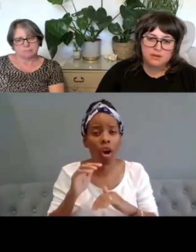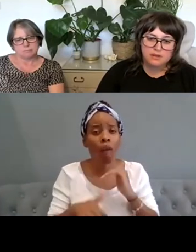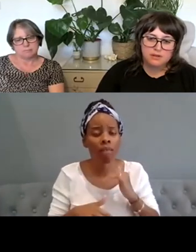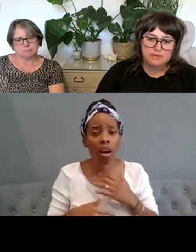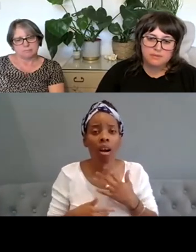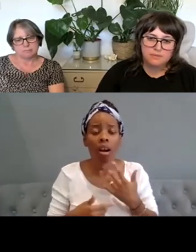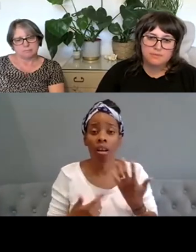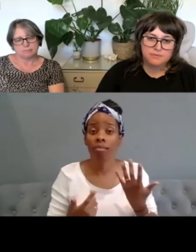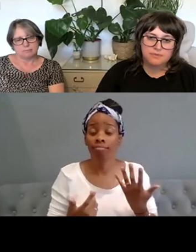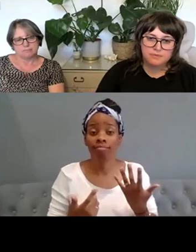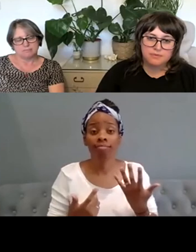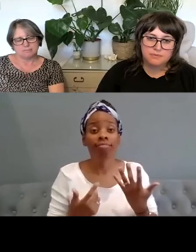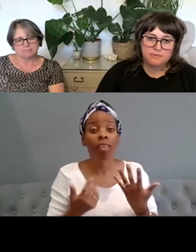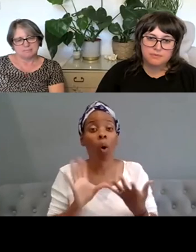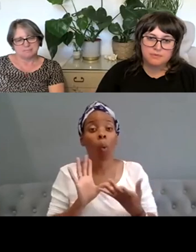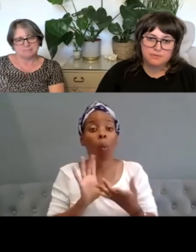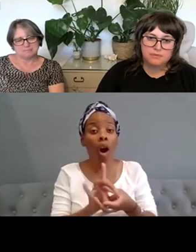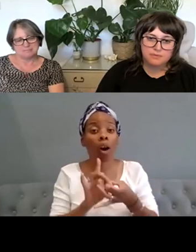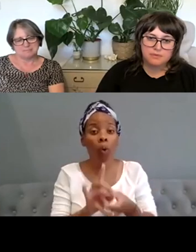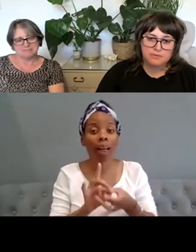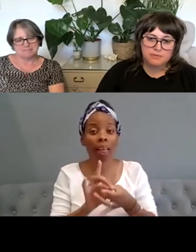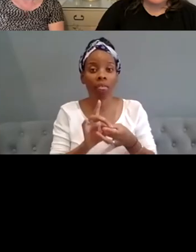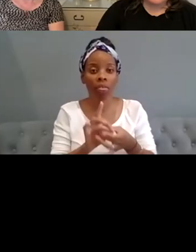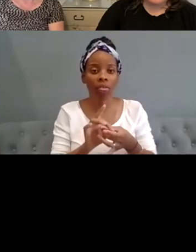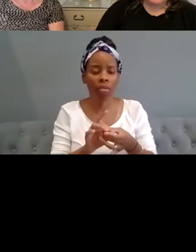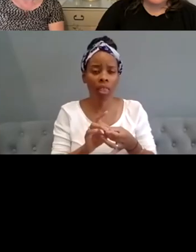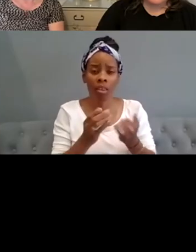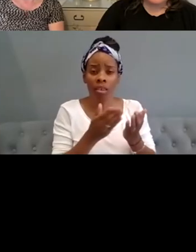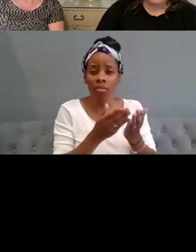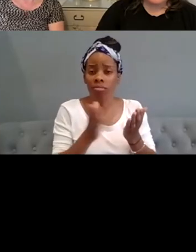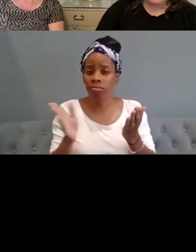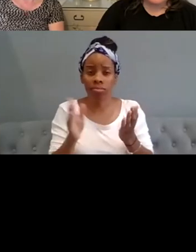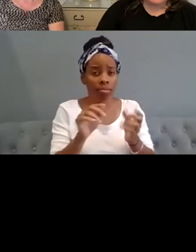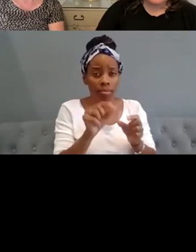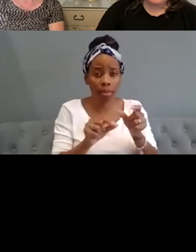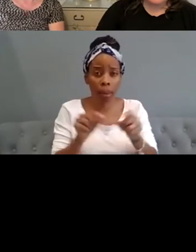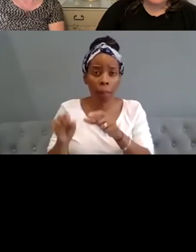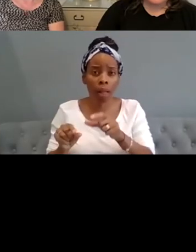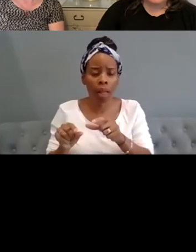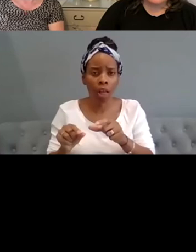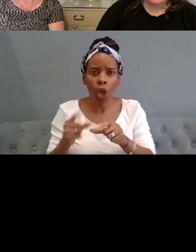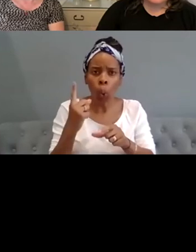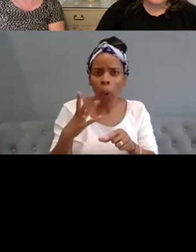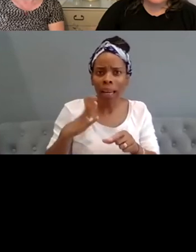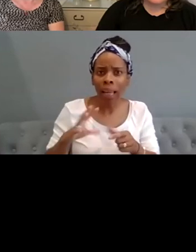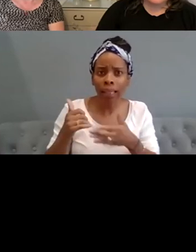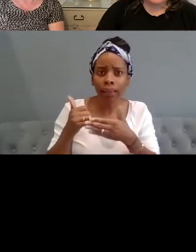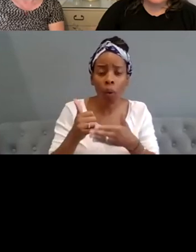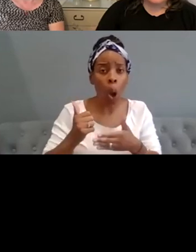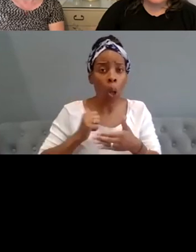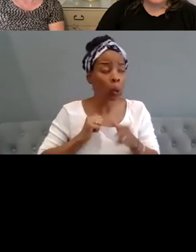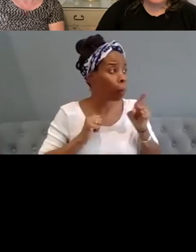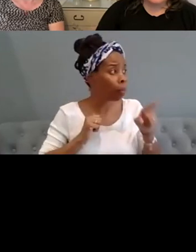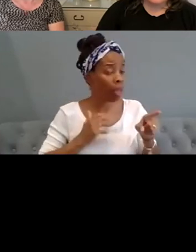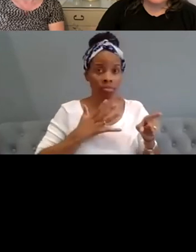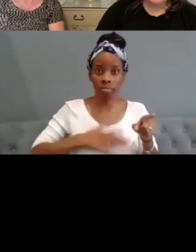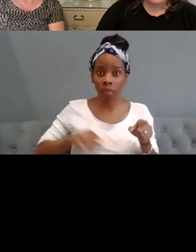come when you work um across neurologies in who needs the most support in any given situation and we had